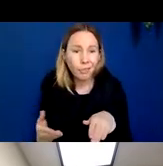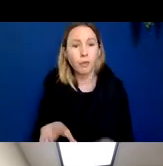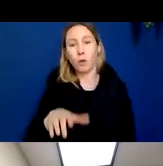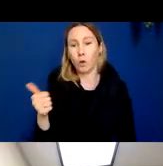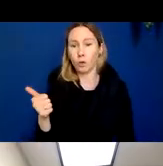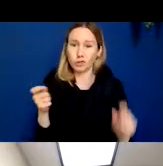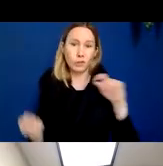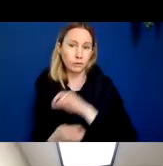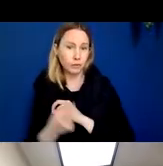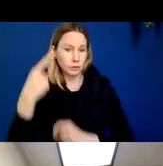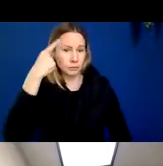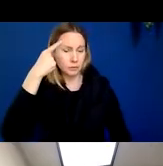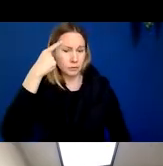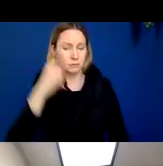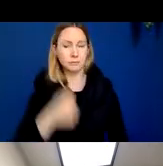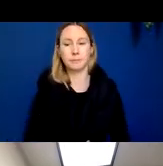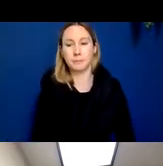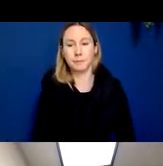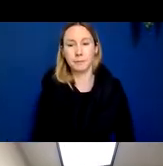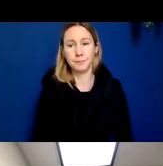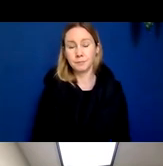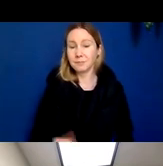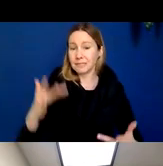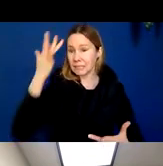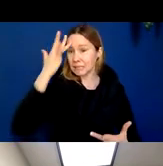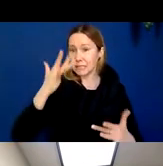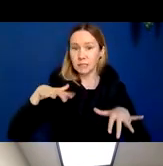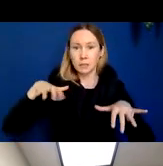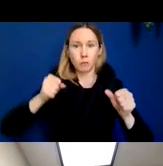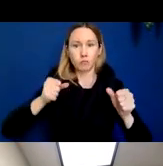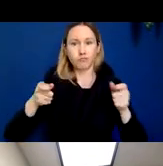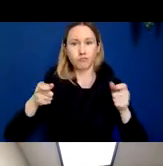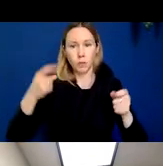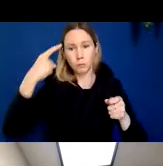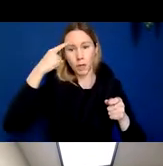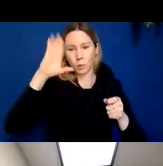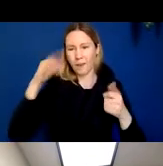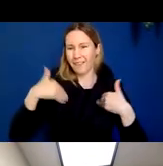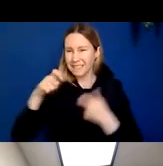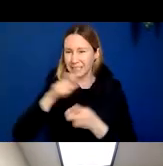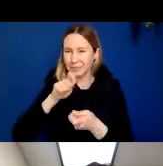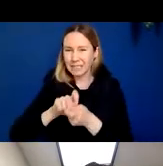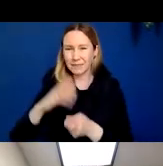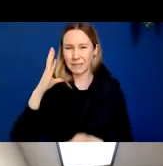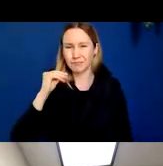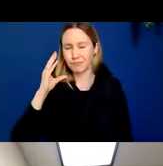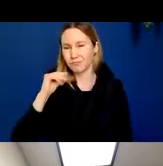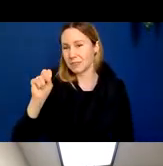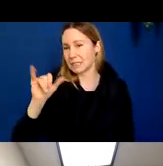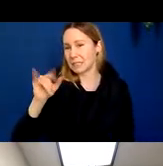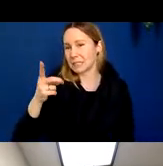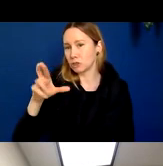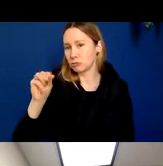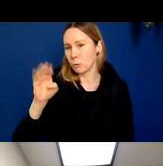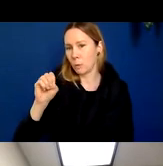changes, and as these diseases take over the brain, they will produce distinct clinical syndromes that a clinician can use to identify